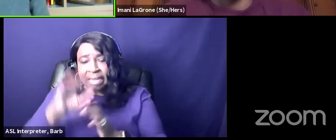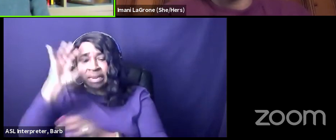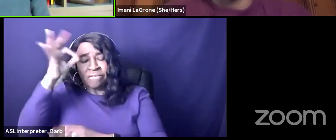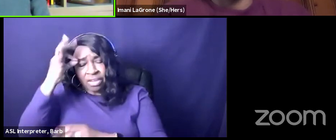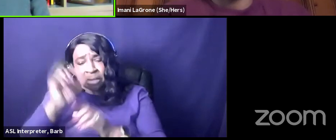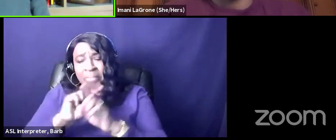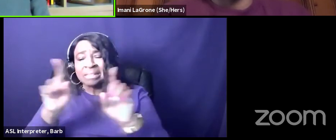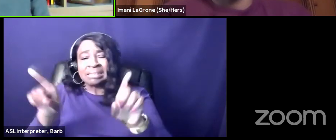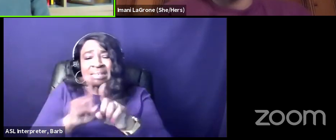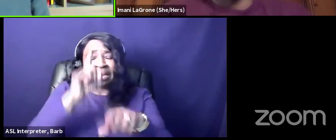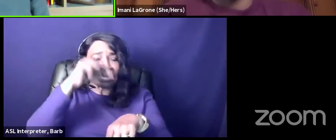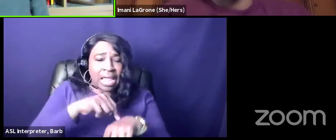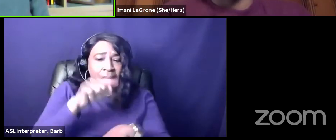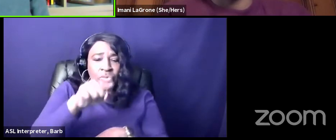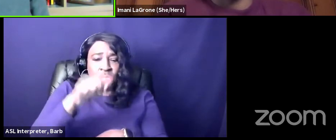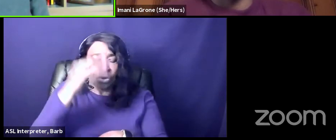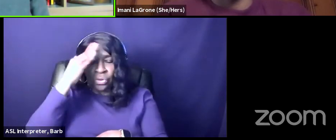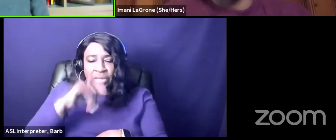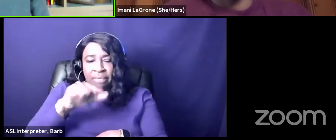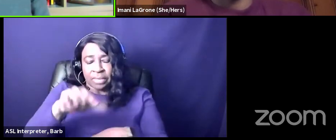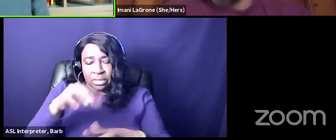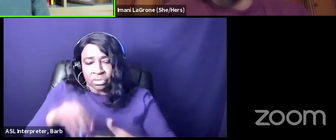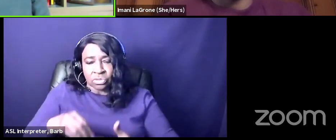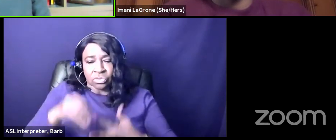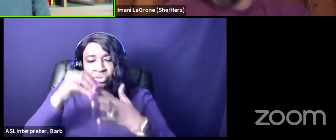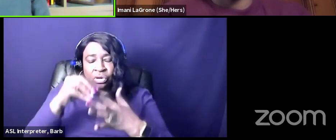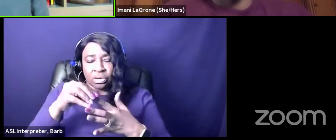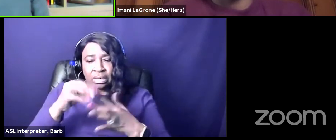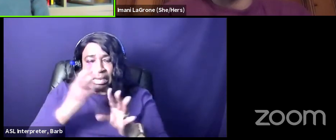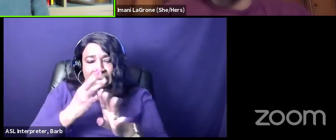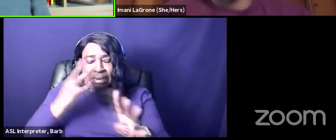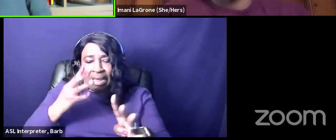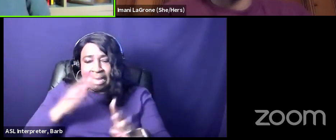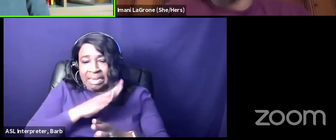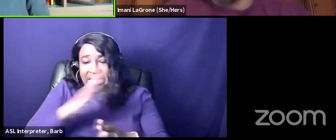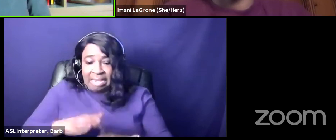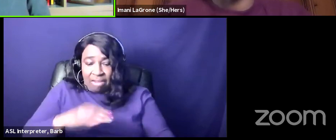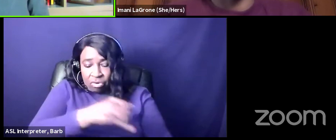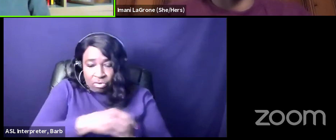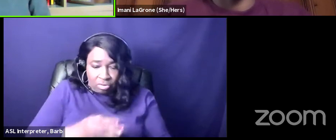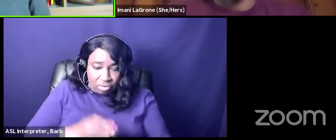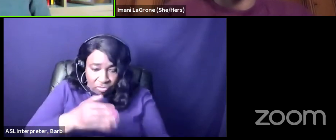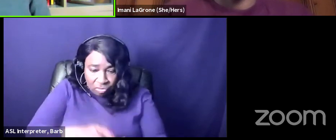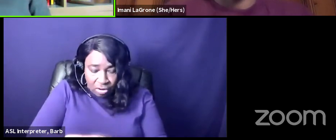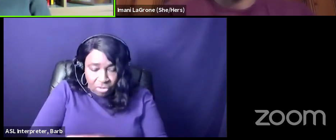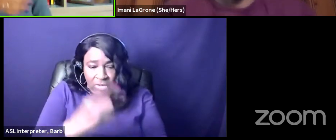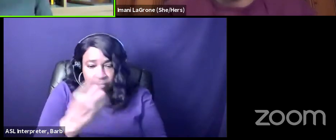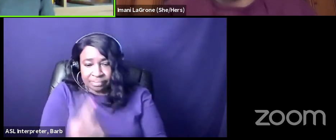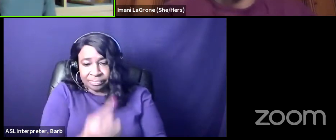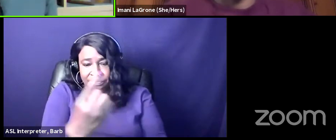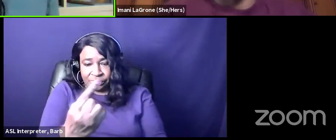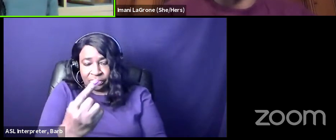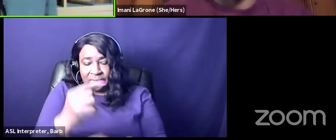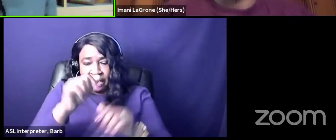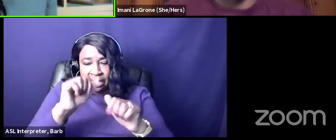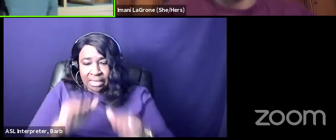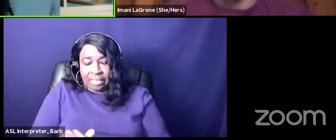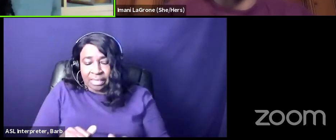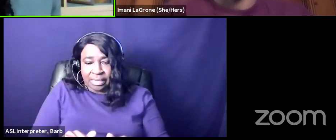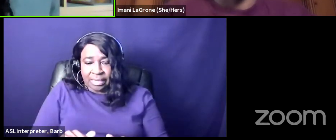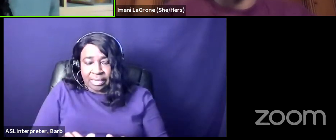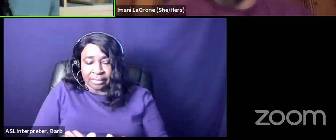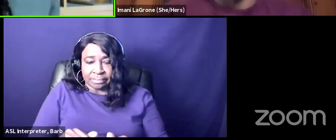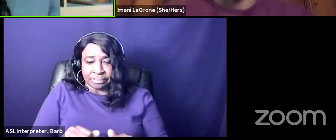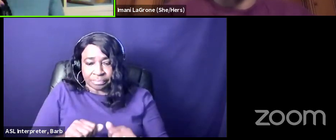time you know that there's a certain line that will never be crossed because you're the only one that can perpetrate and